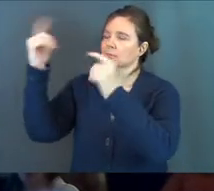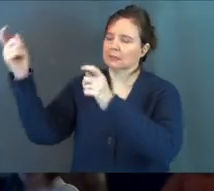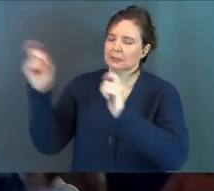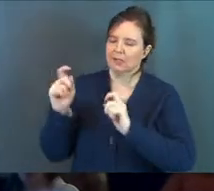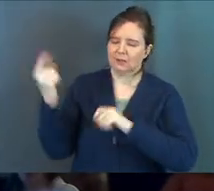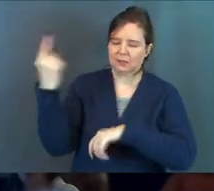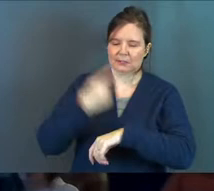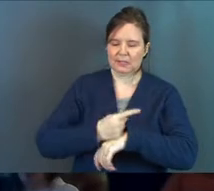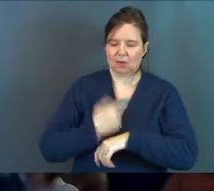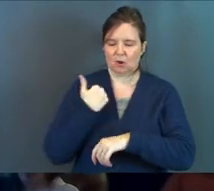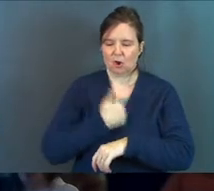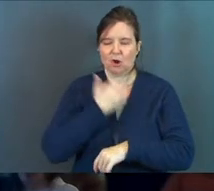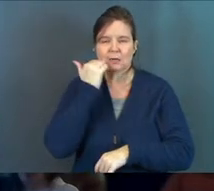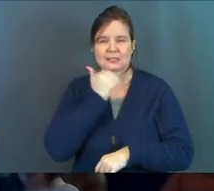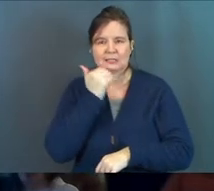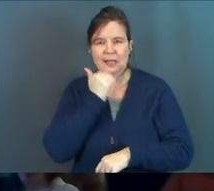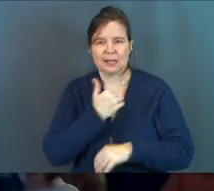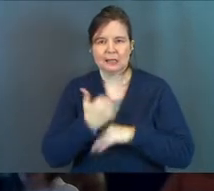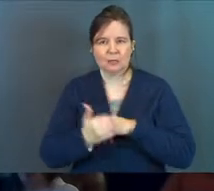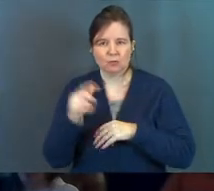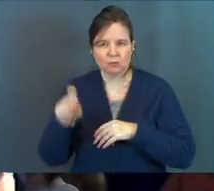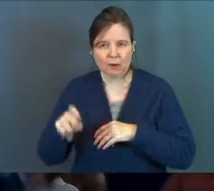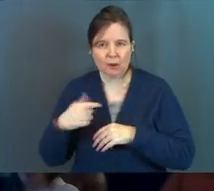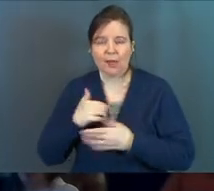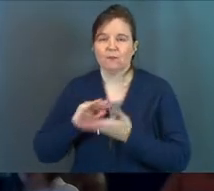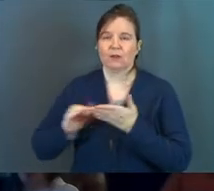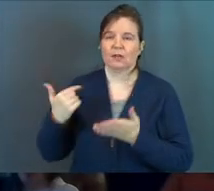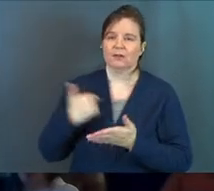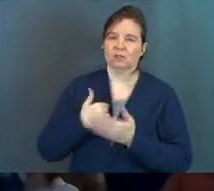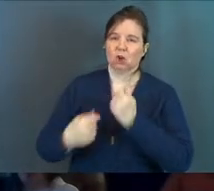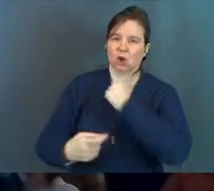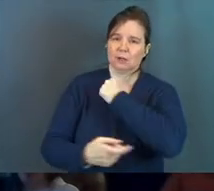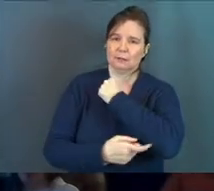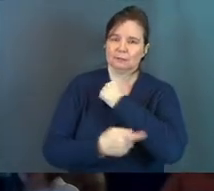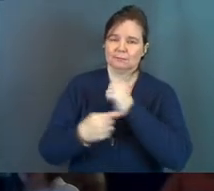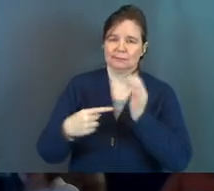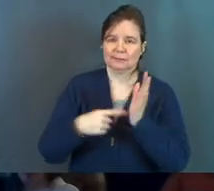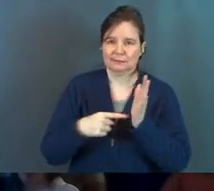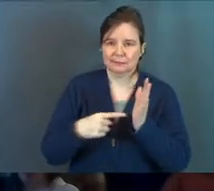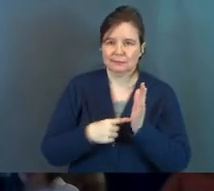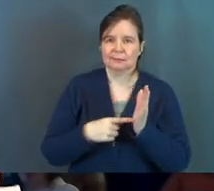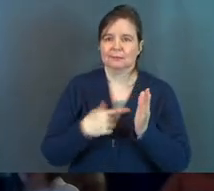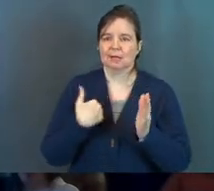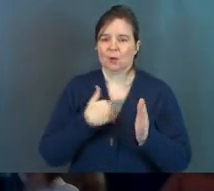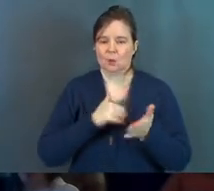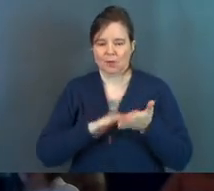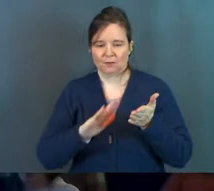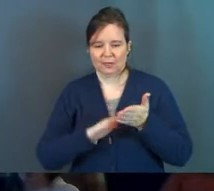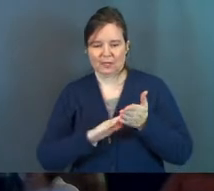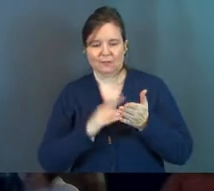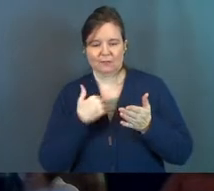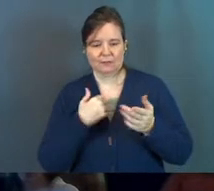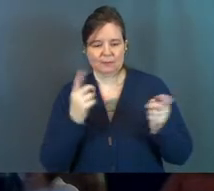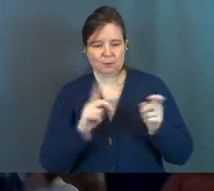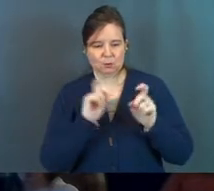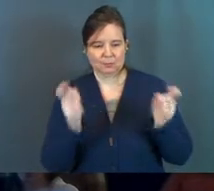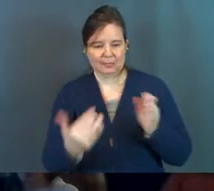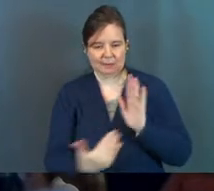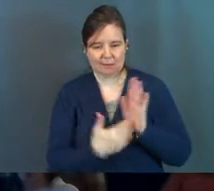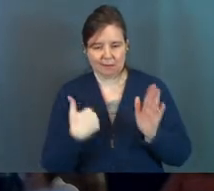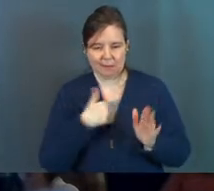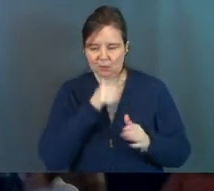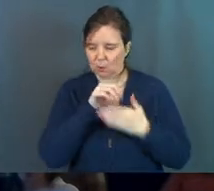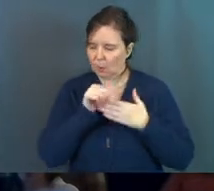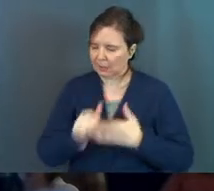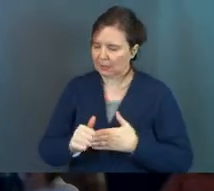Give us this day our daily bread, and forgive us our debts as we forgive our debtors. And do not lead